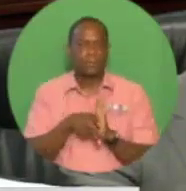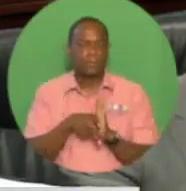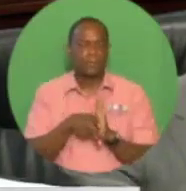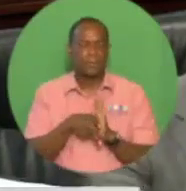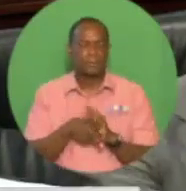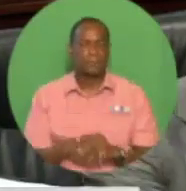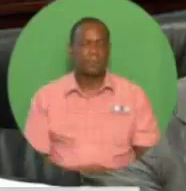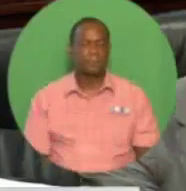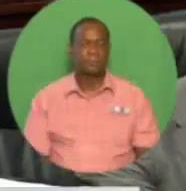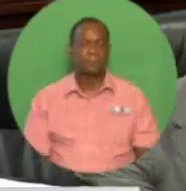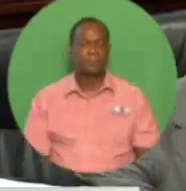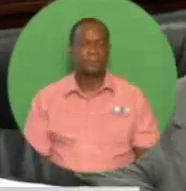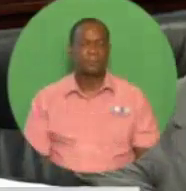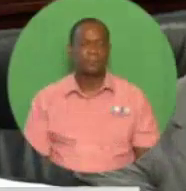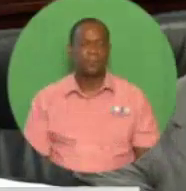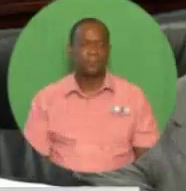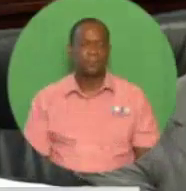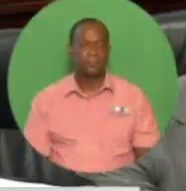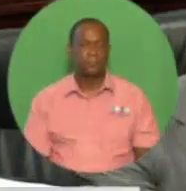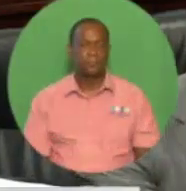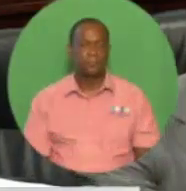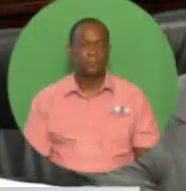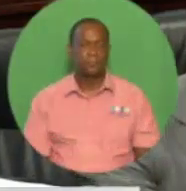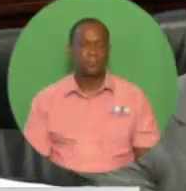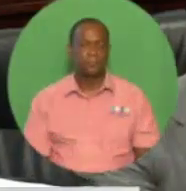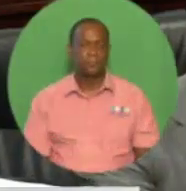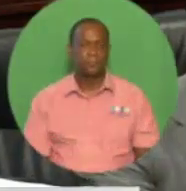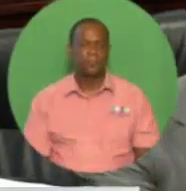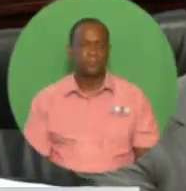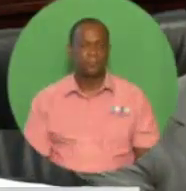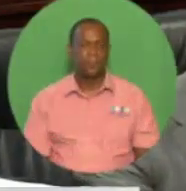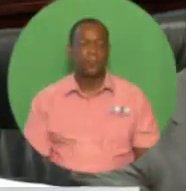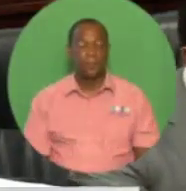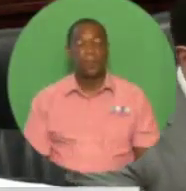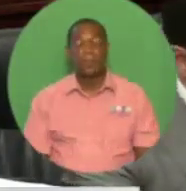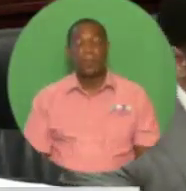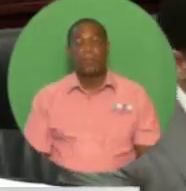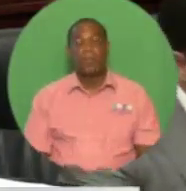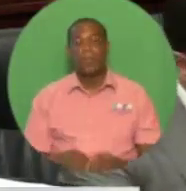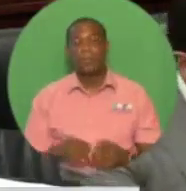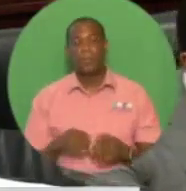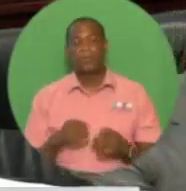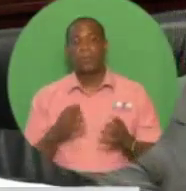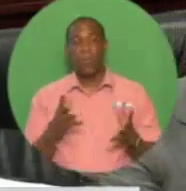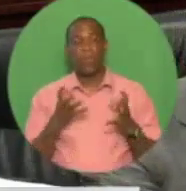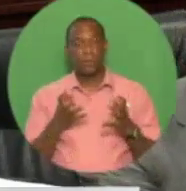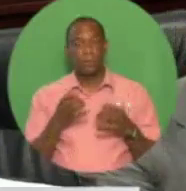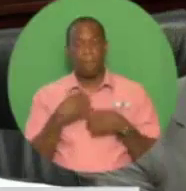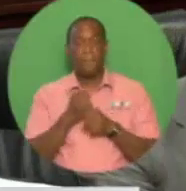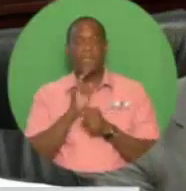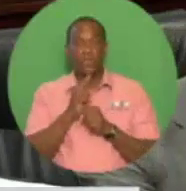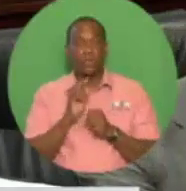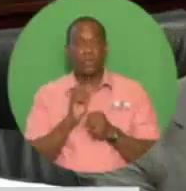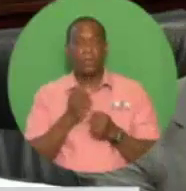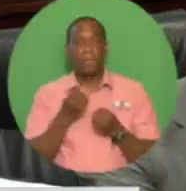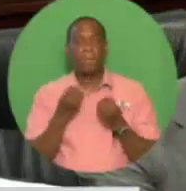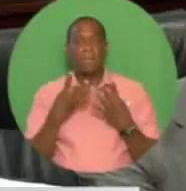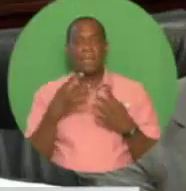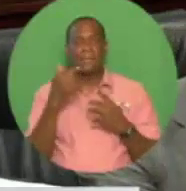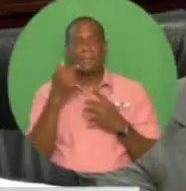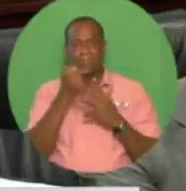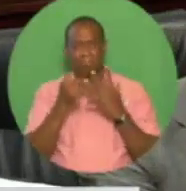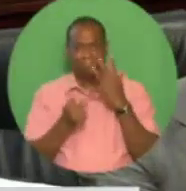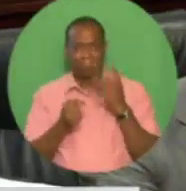developments will make our transformation an assured reality. By way of example, I refer to six